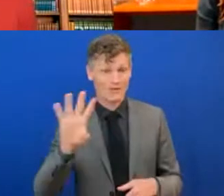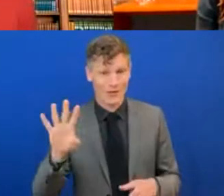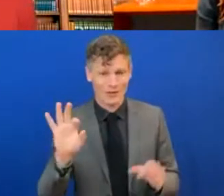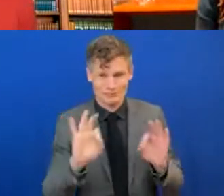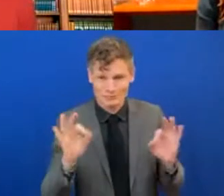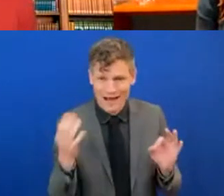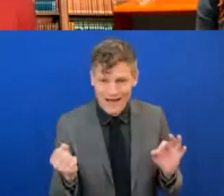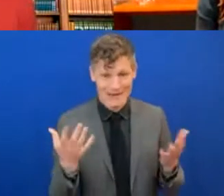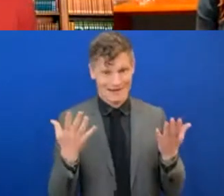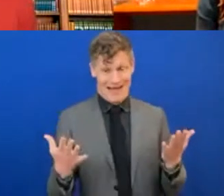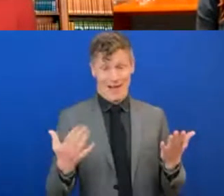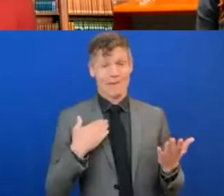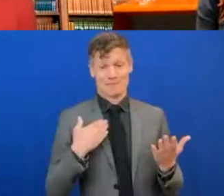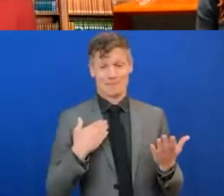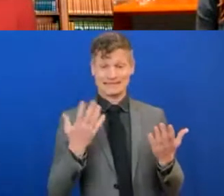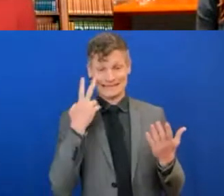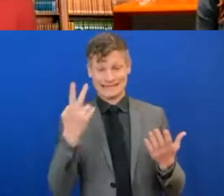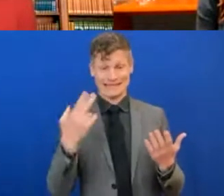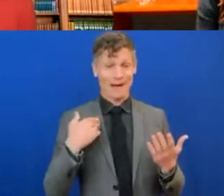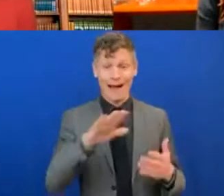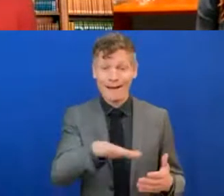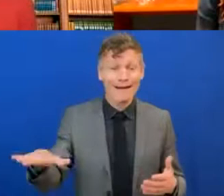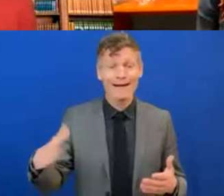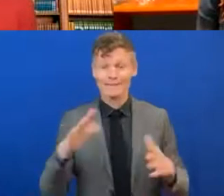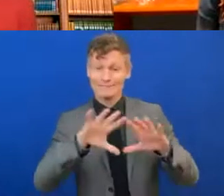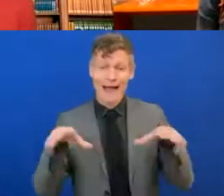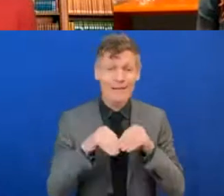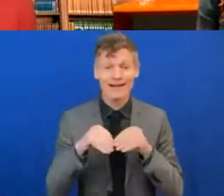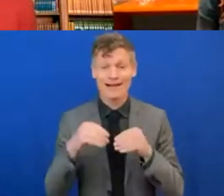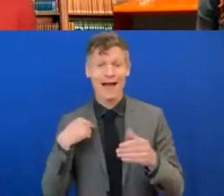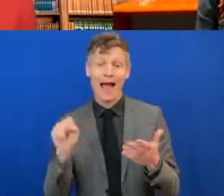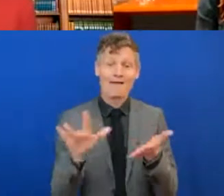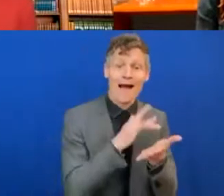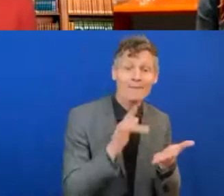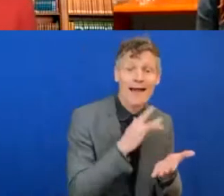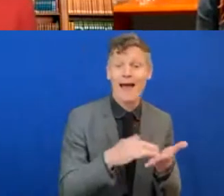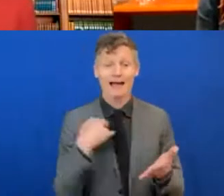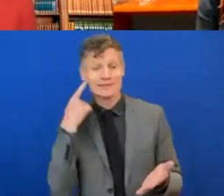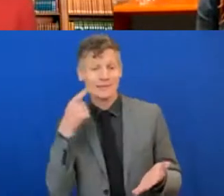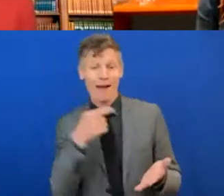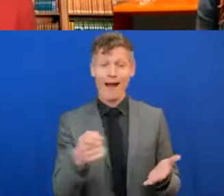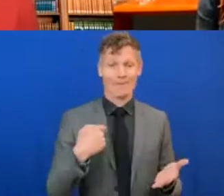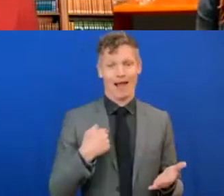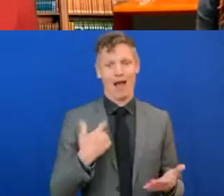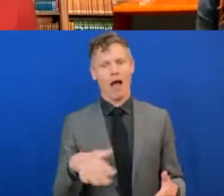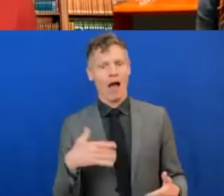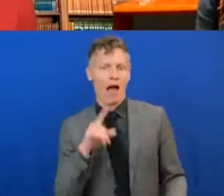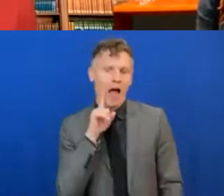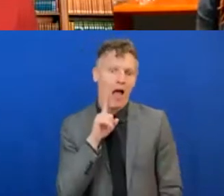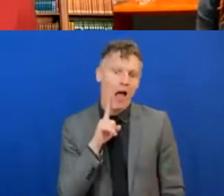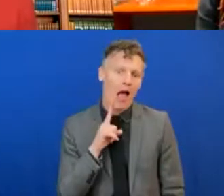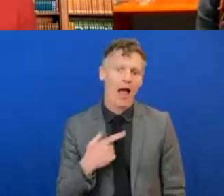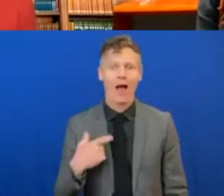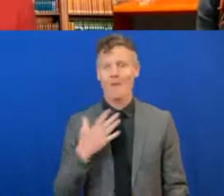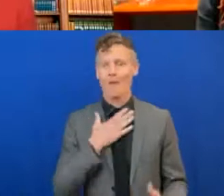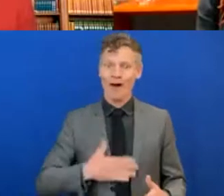iPads, and they're doing their work, and I see all the cool stuff they're doing, a part of me is incredibly jealous. But I suppose, for me, technology